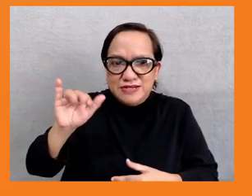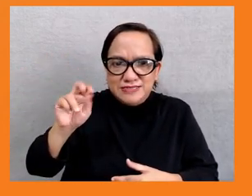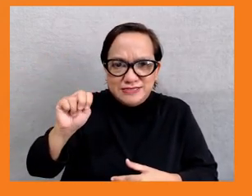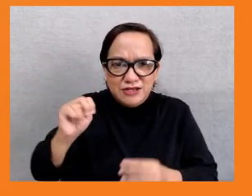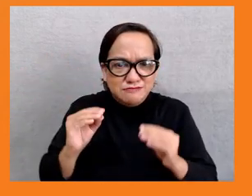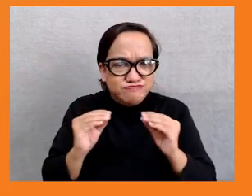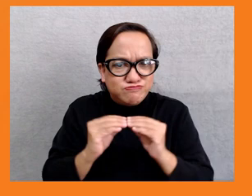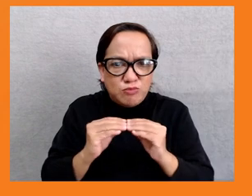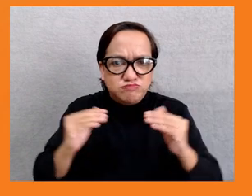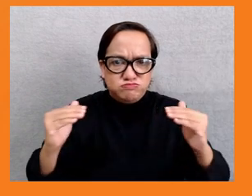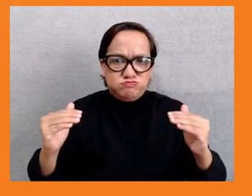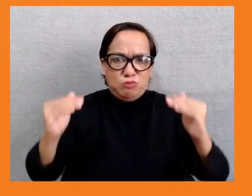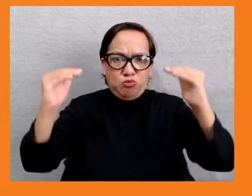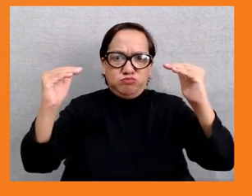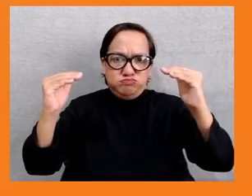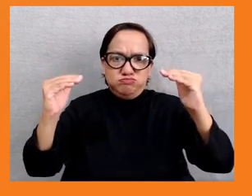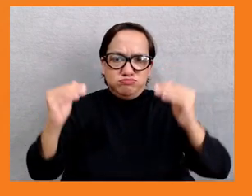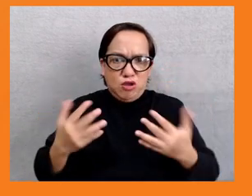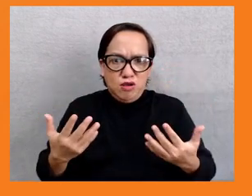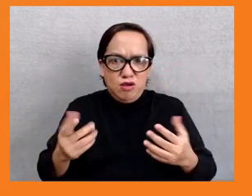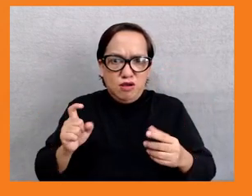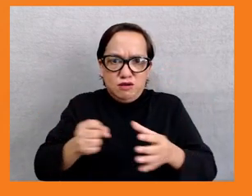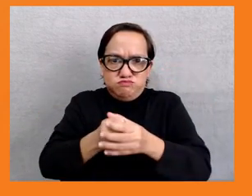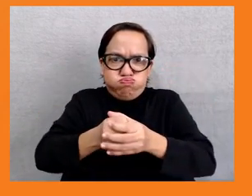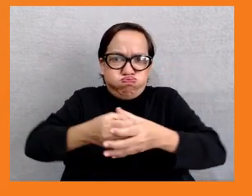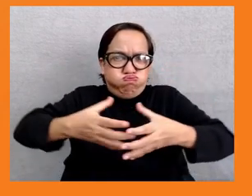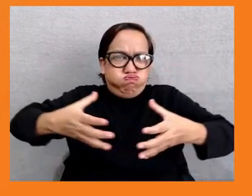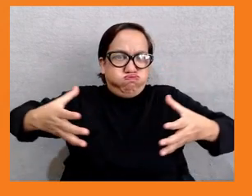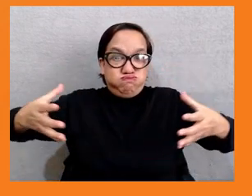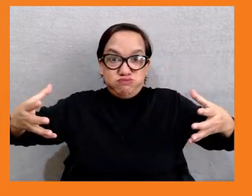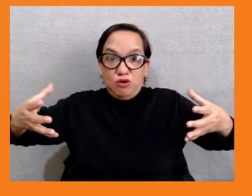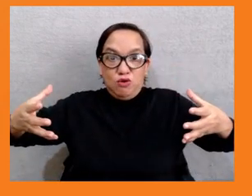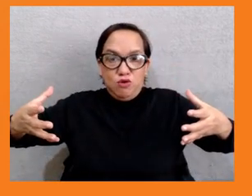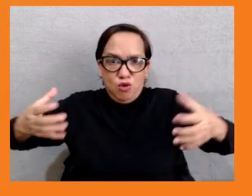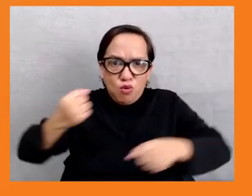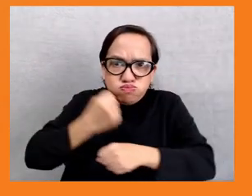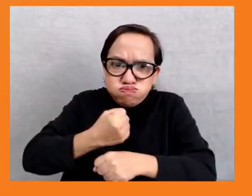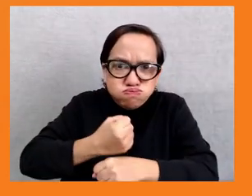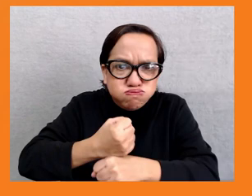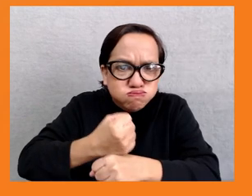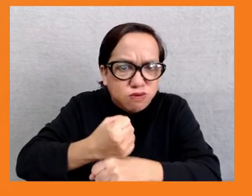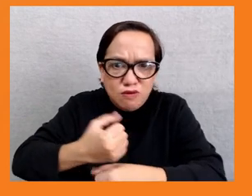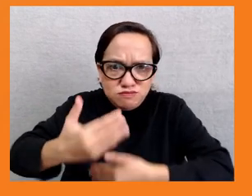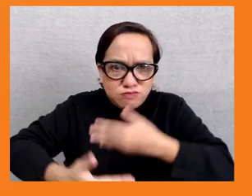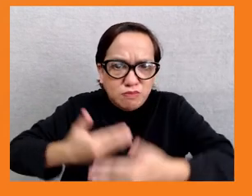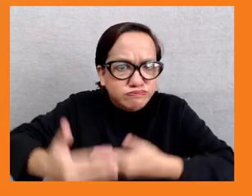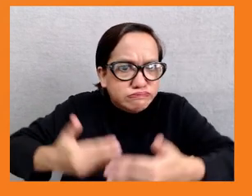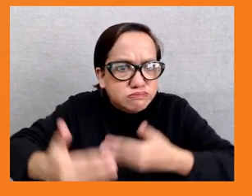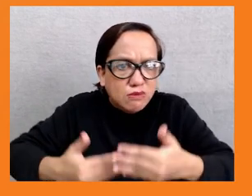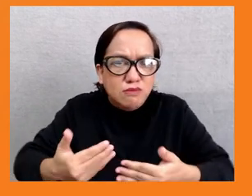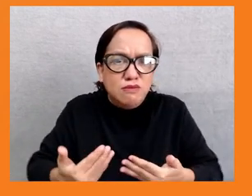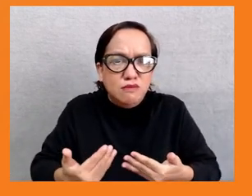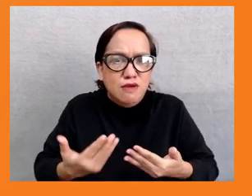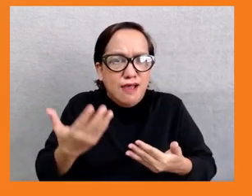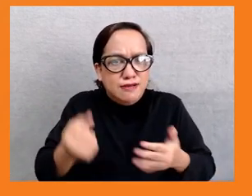accelerate it dramatically. Well, work by the IMF and the OECD has shown that actually one of the best ways to accelerate growth across the